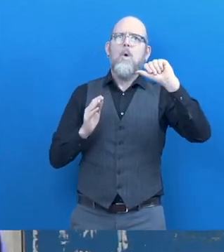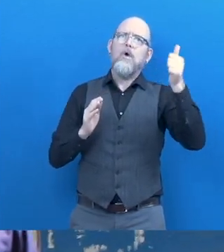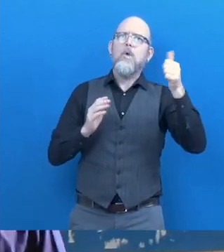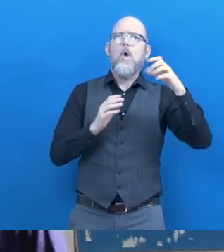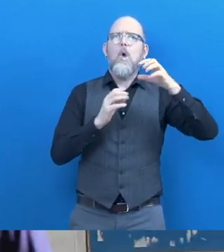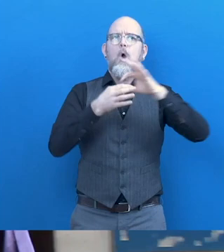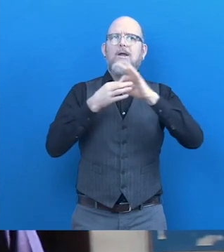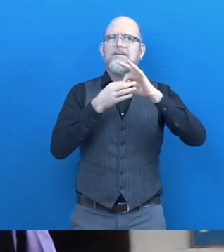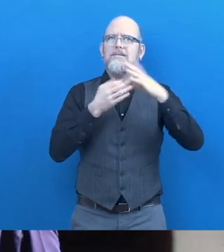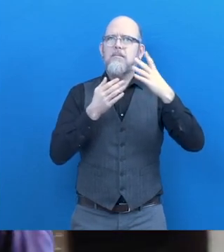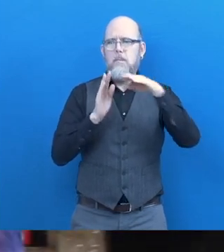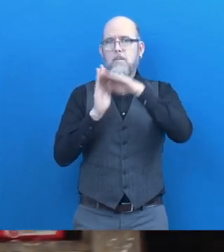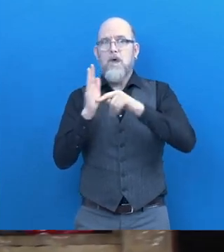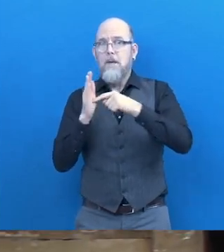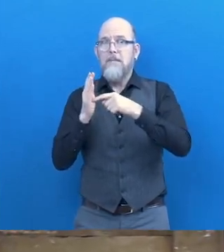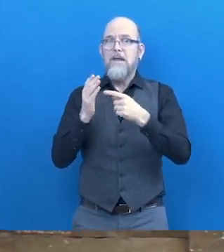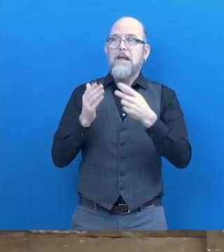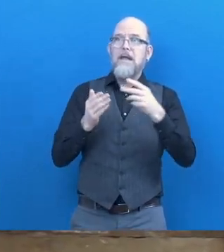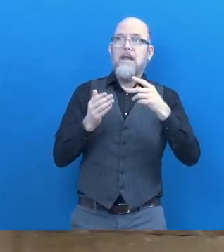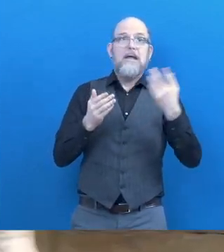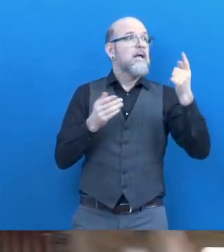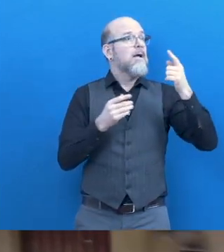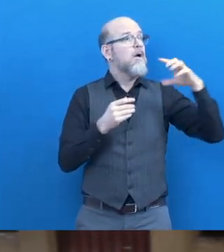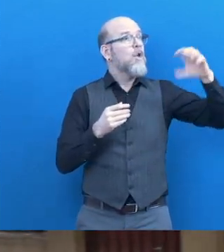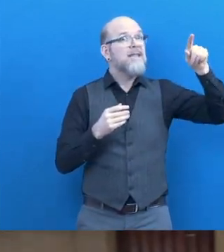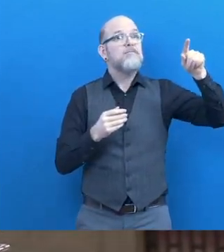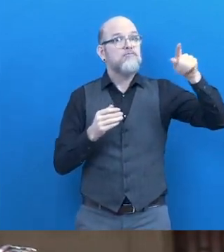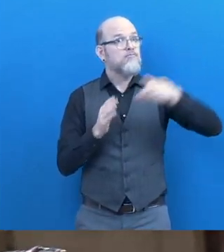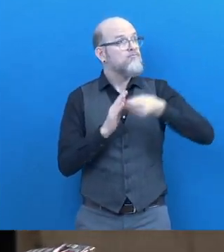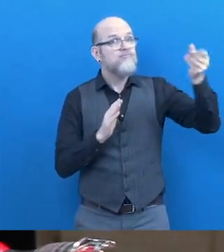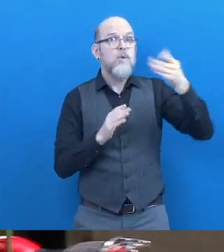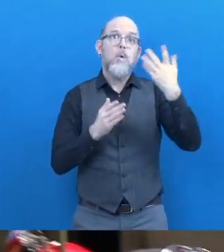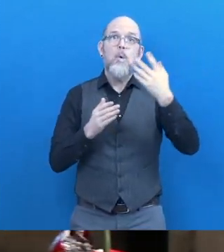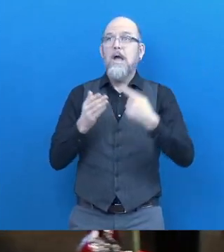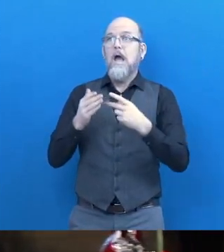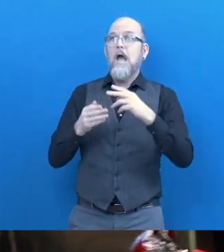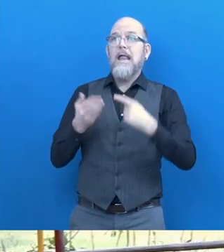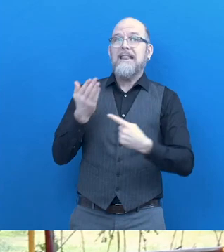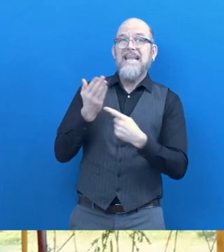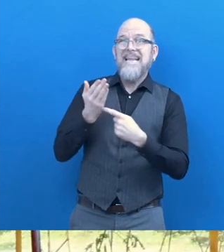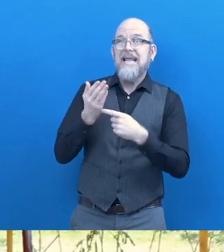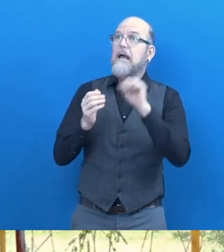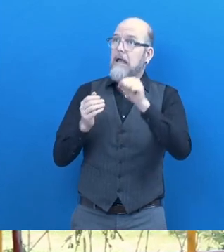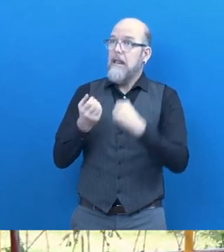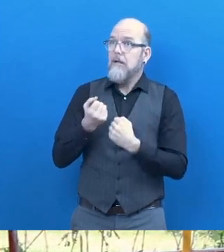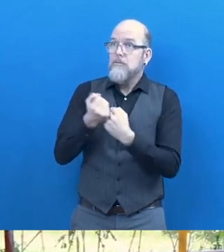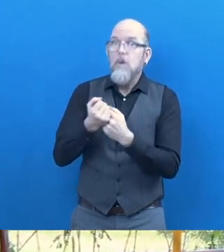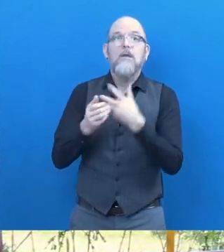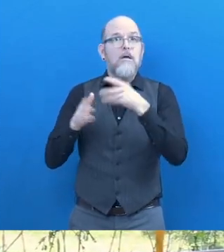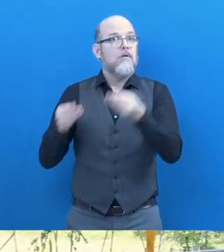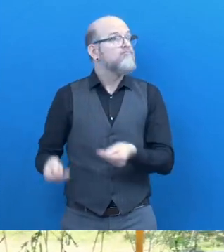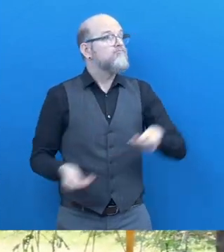or other country programs so that it is also able to give technical support to who are